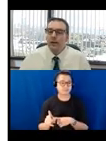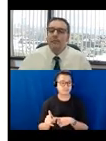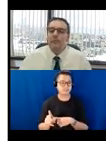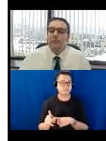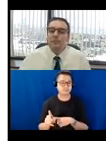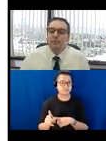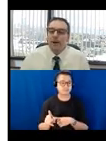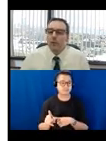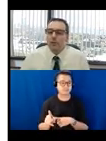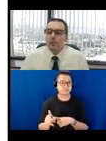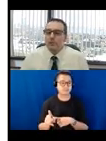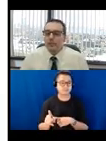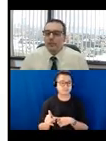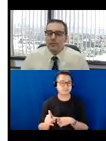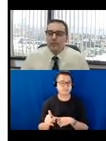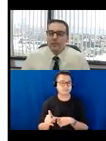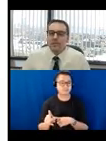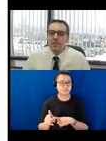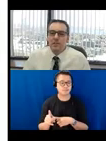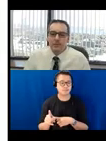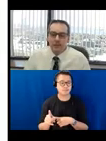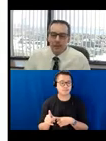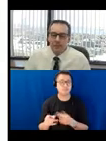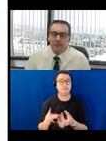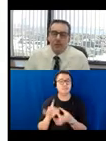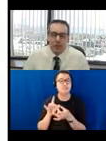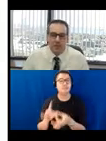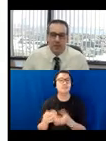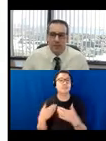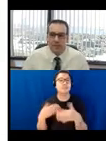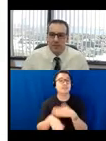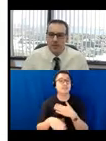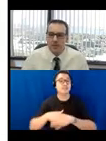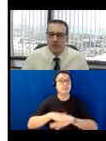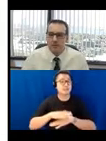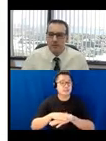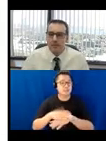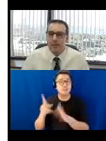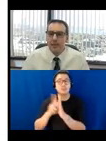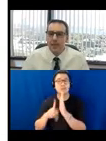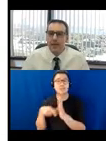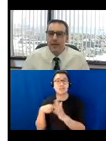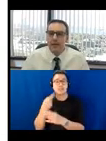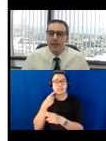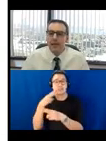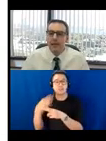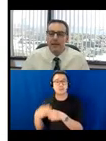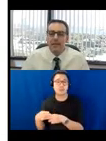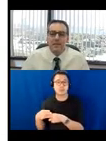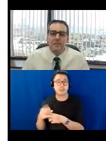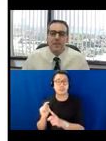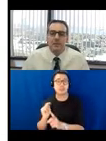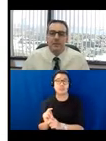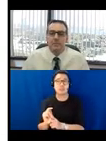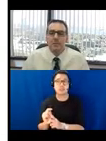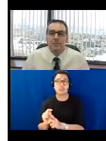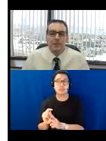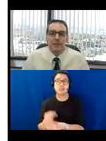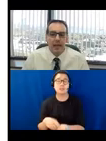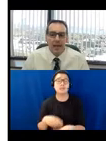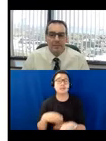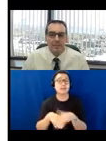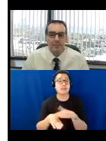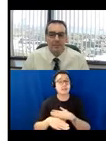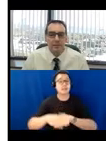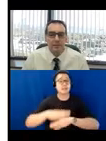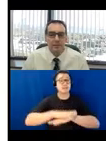So the final question, which relates to the accessible tables and the policy I was discussing, that can the accessible tables be filled